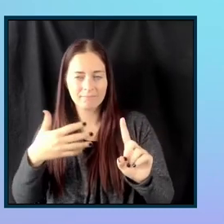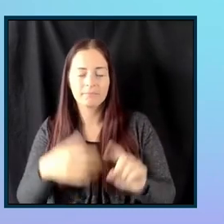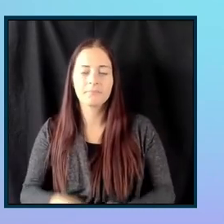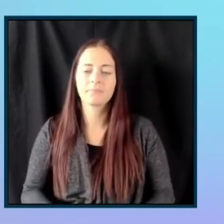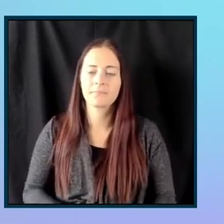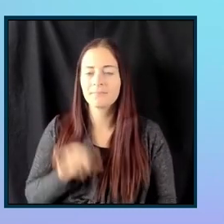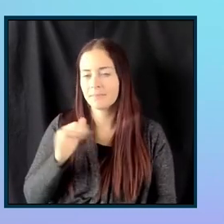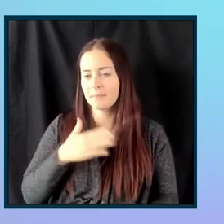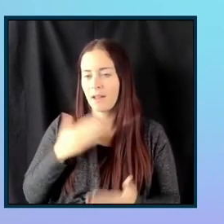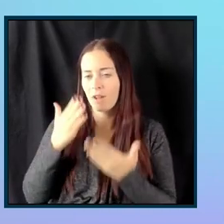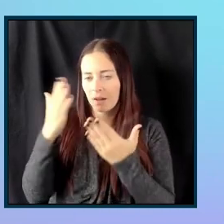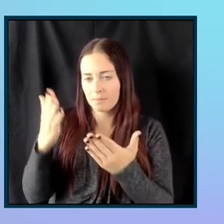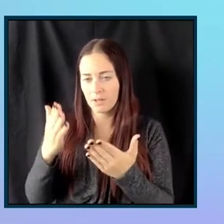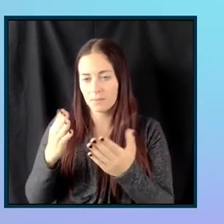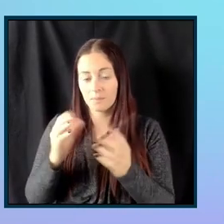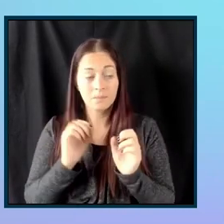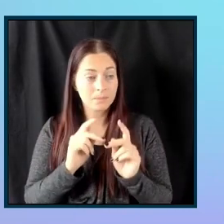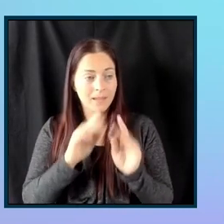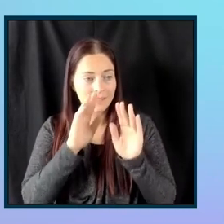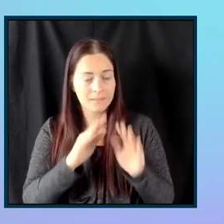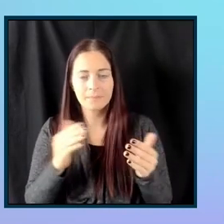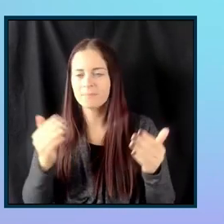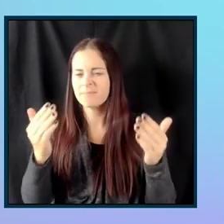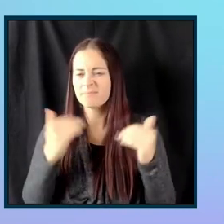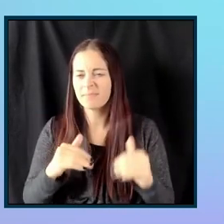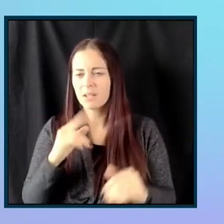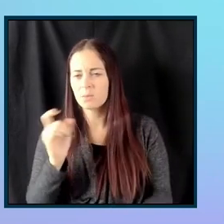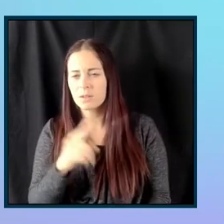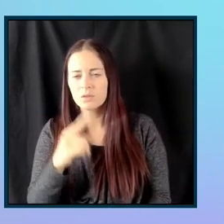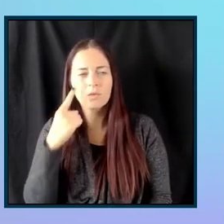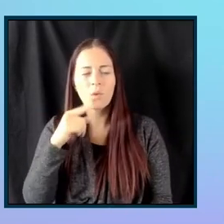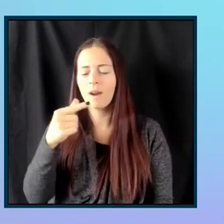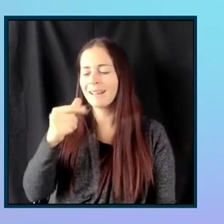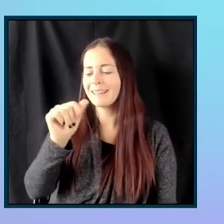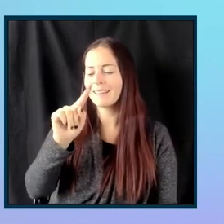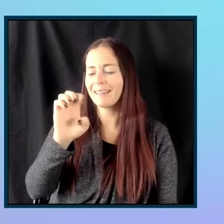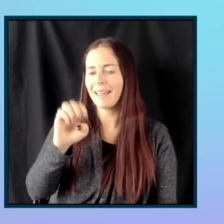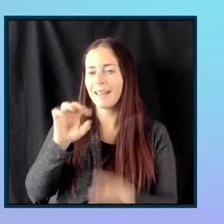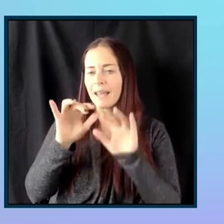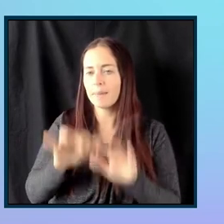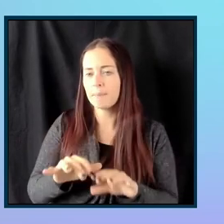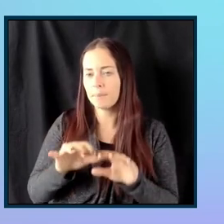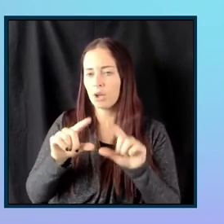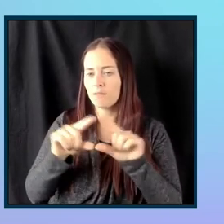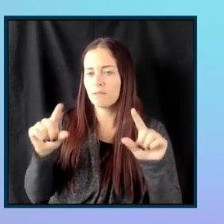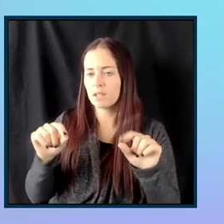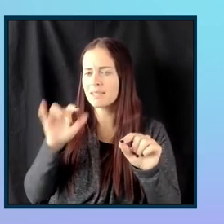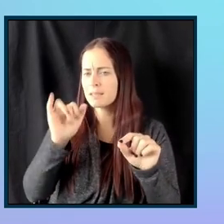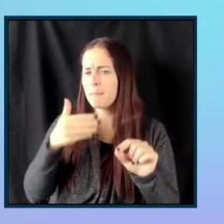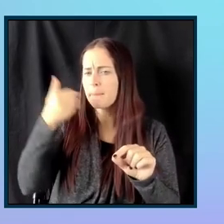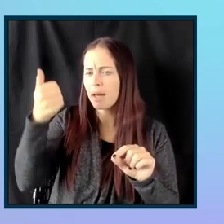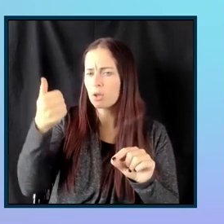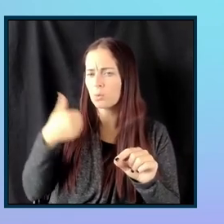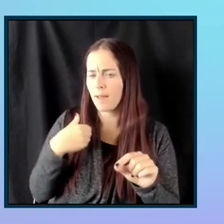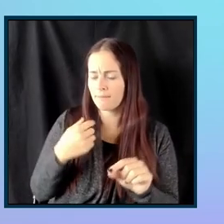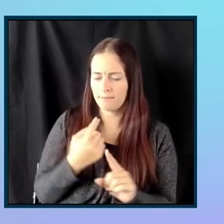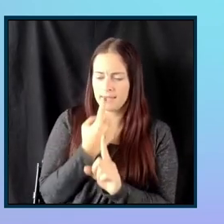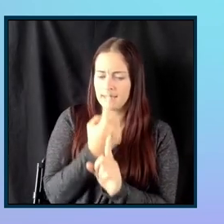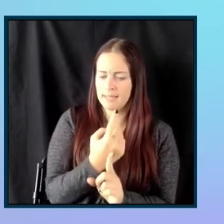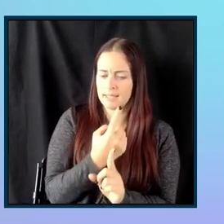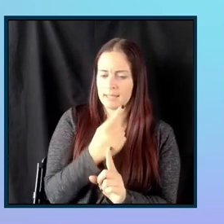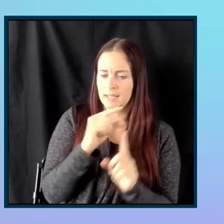excellent. And then in your experience for date input fields, is it better to have a single text field for,